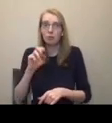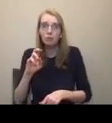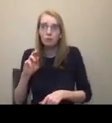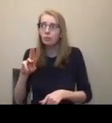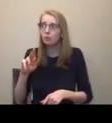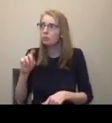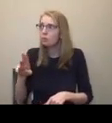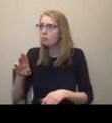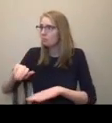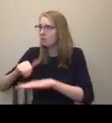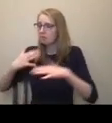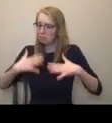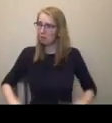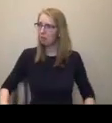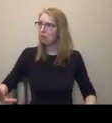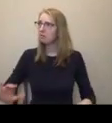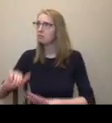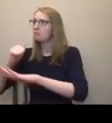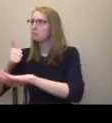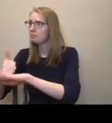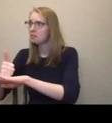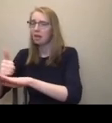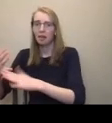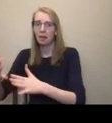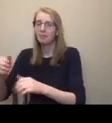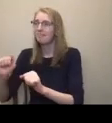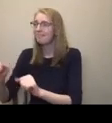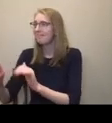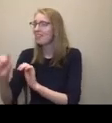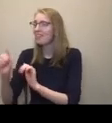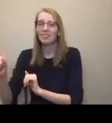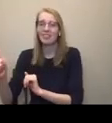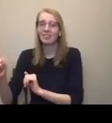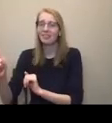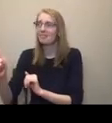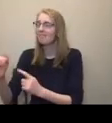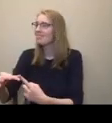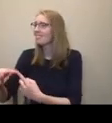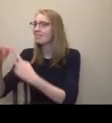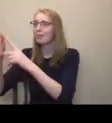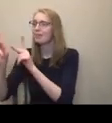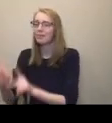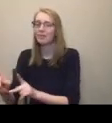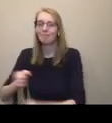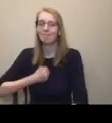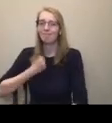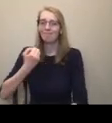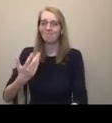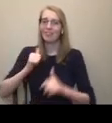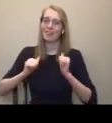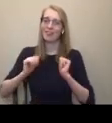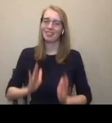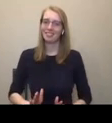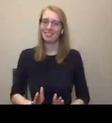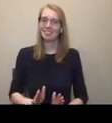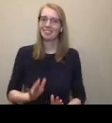theatre person. Accommodation, here you go, come and be your unique self as a theatre artist. That's the fundamental difference we're talking about in all of